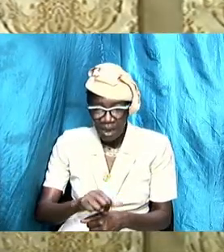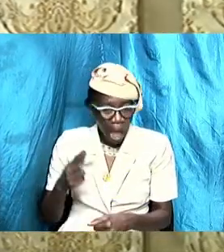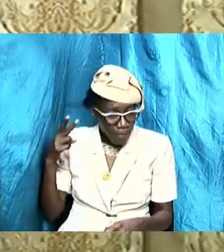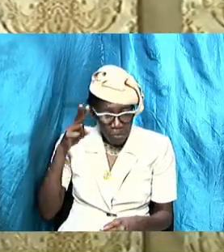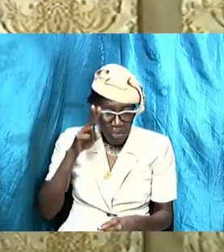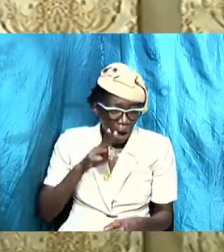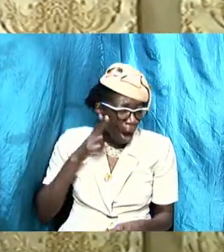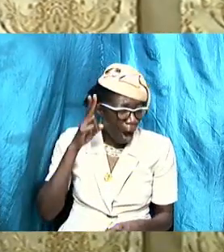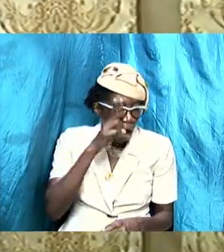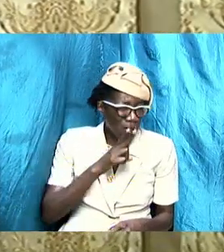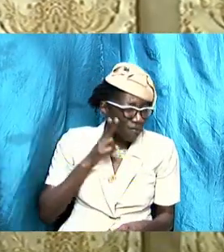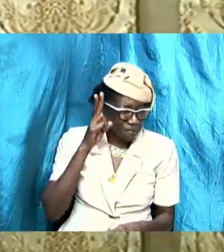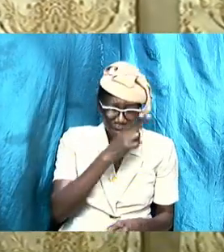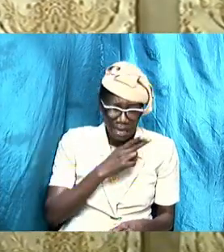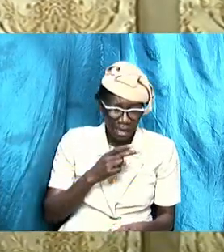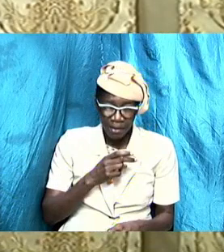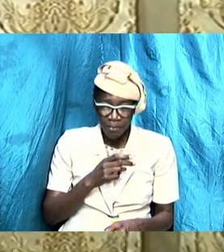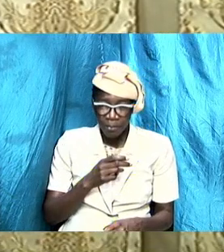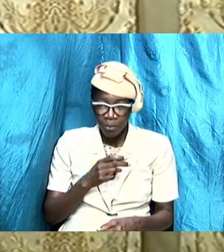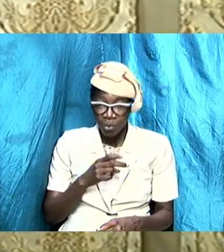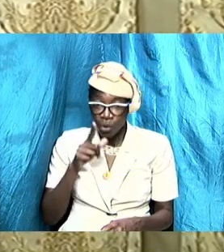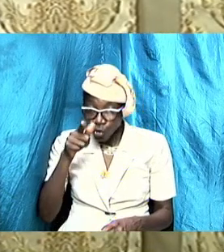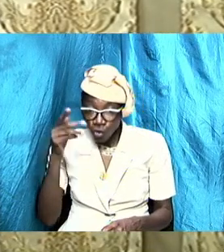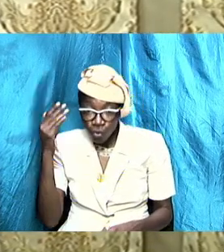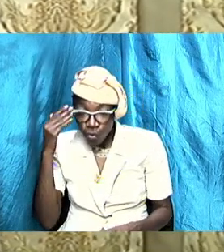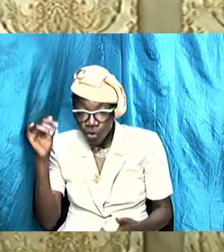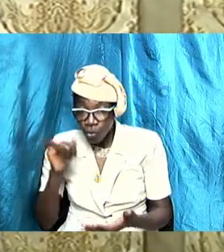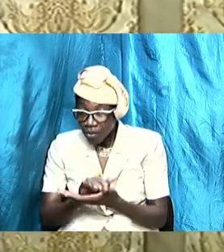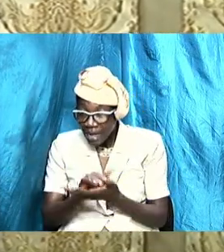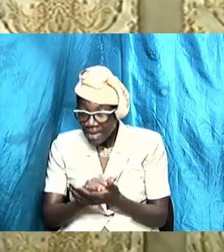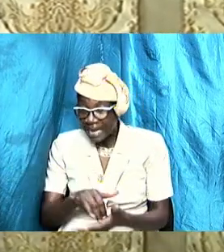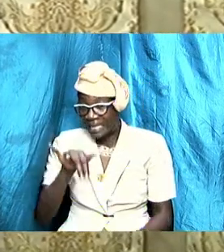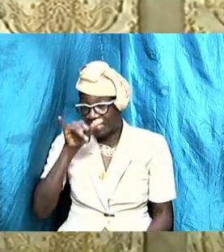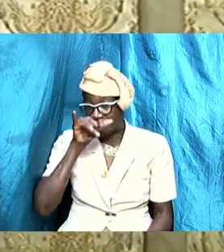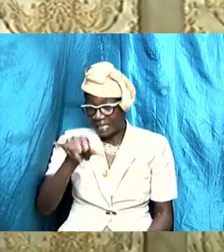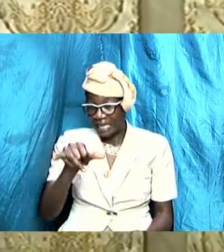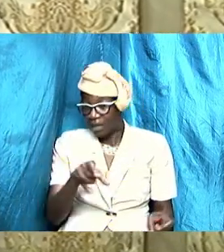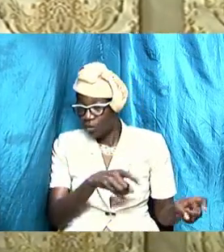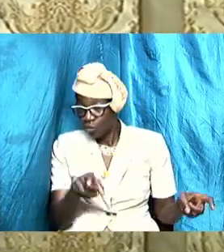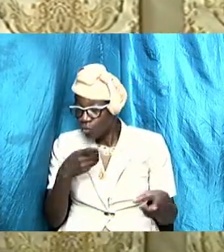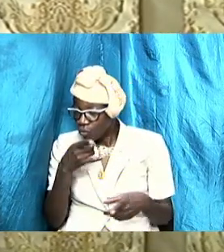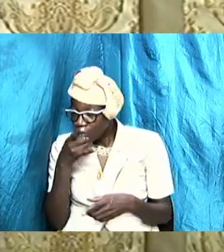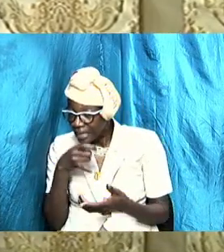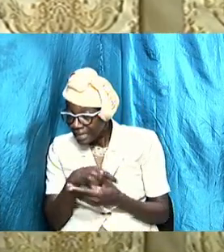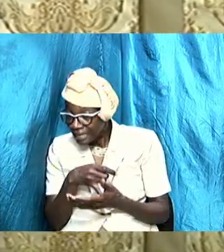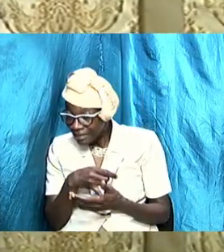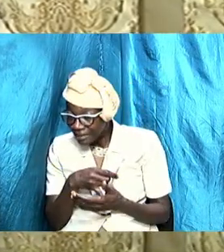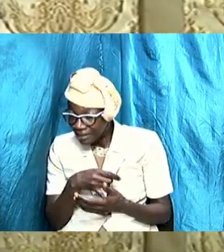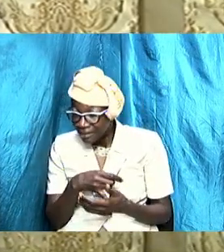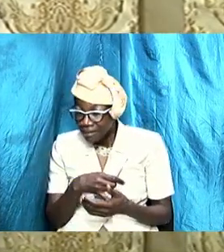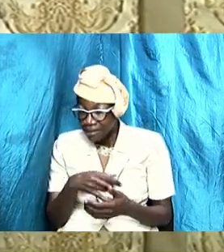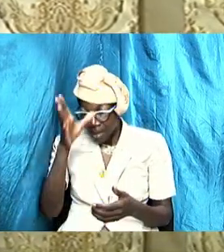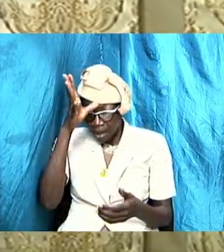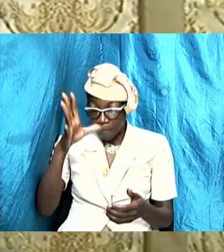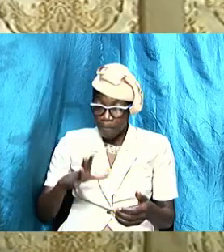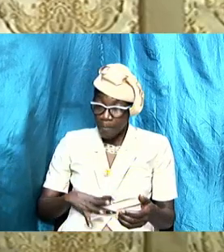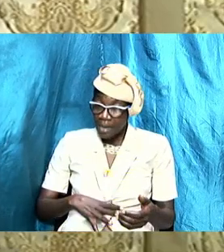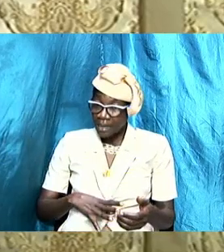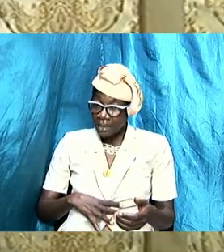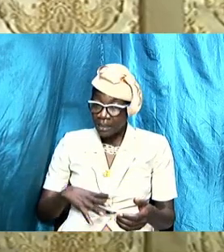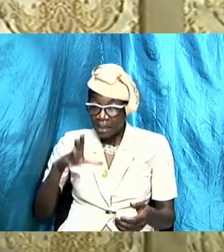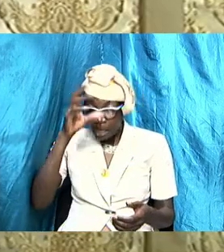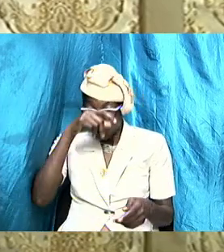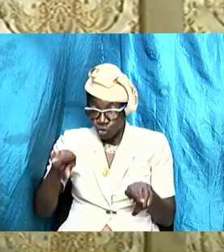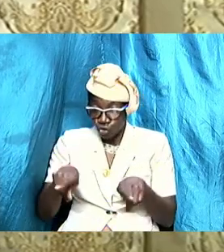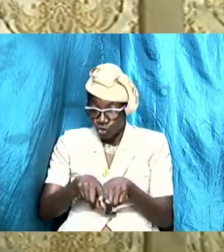the hands of the enemy man of God son of the most high God servant